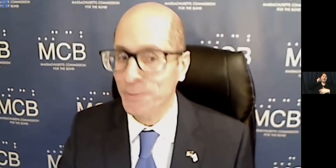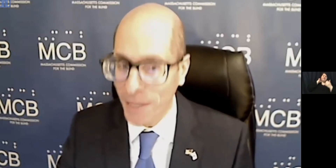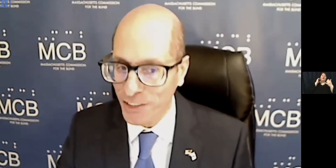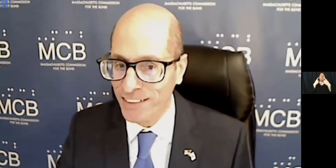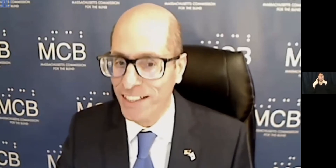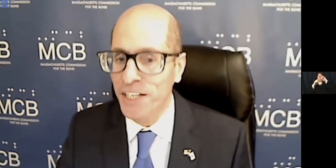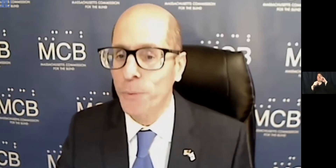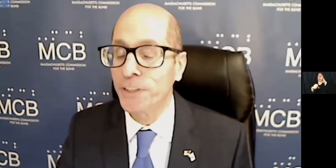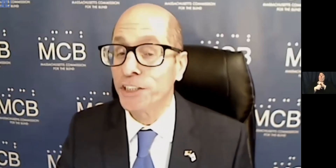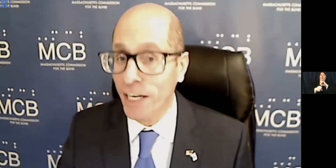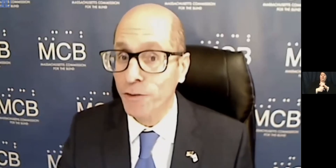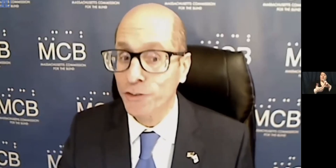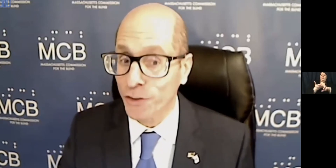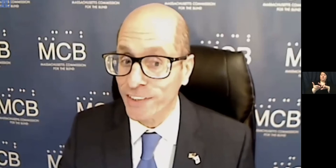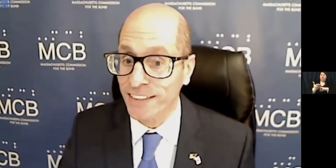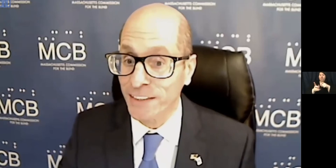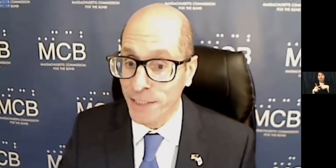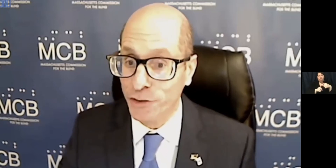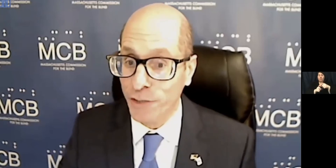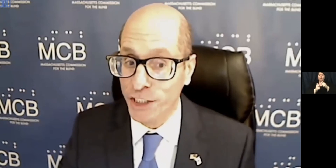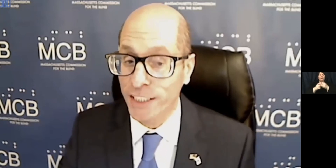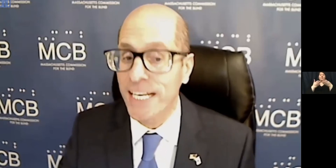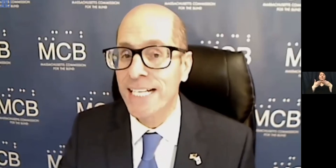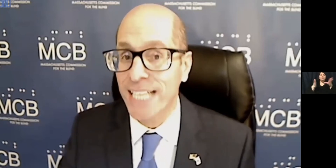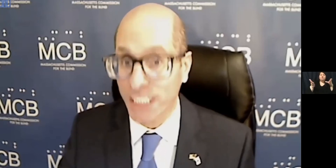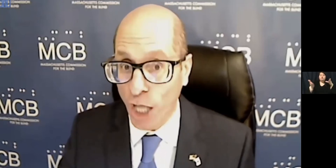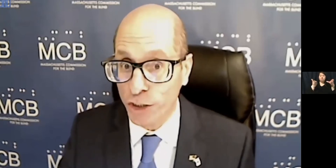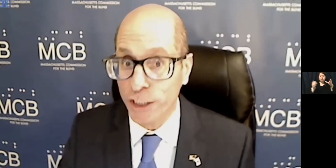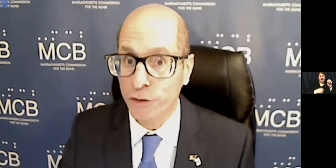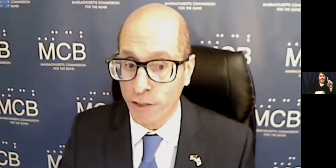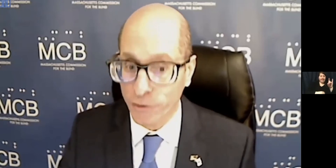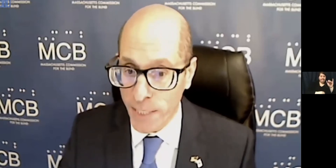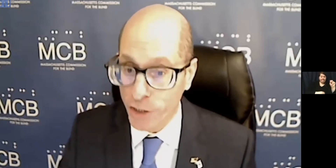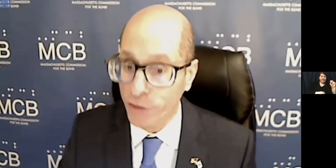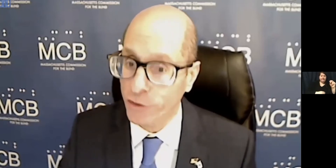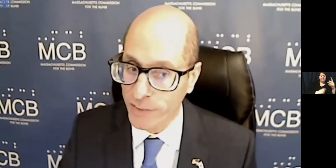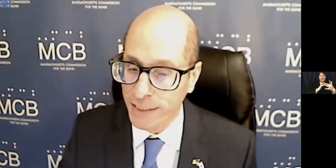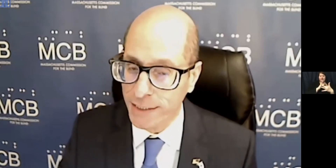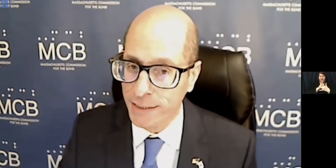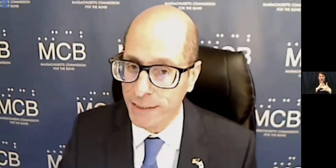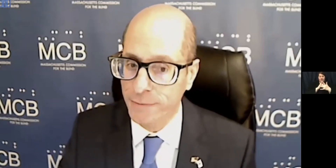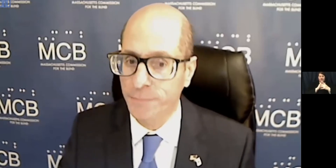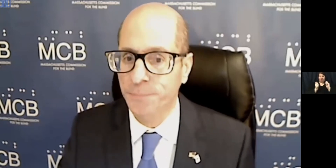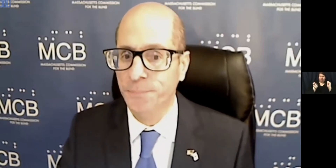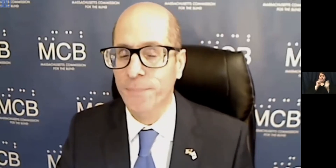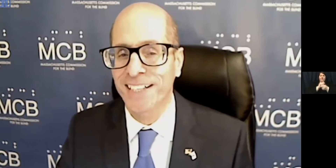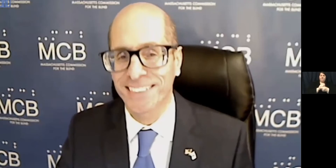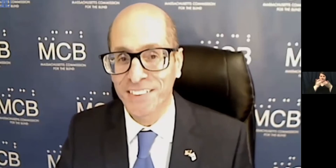a Contracting Specialist with the General Services Administration Technology Transformation Services.